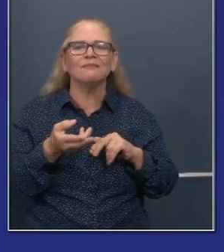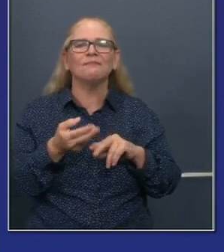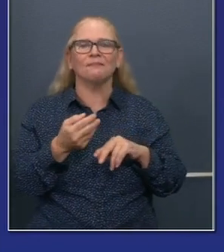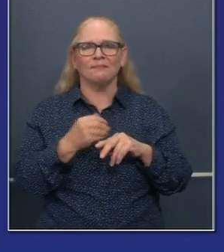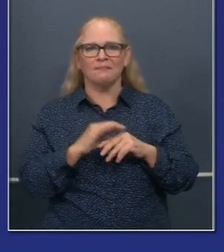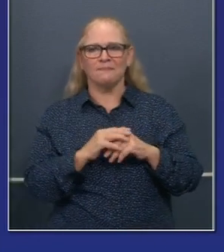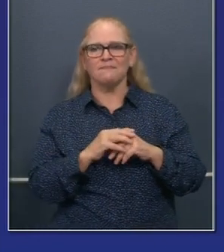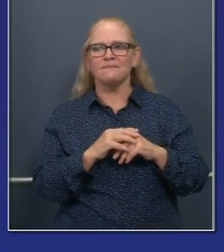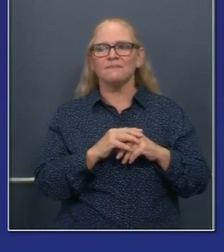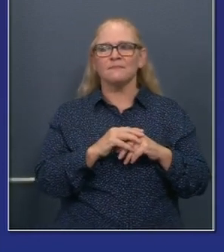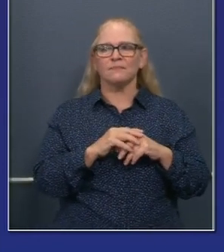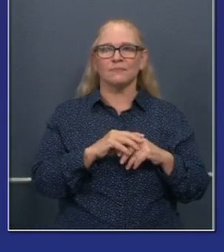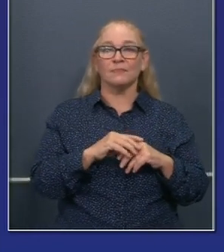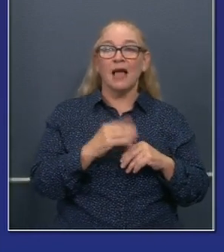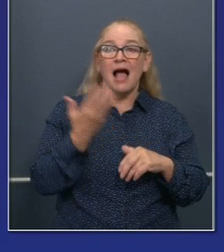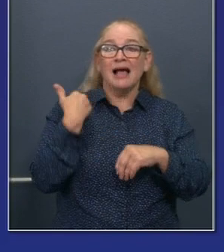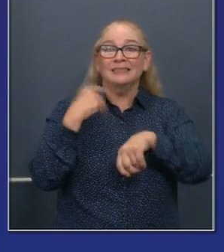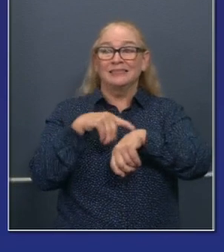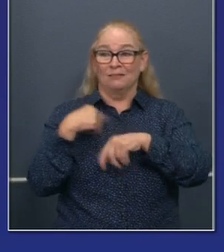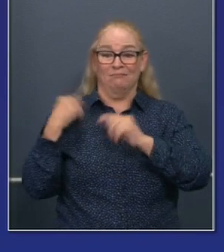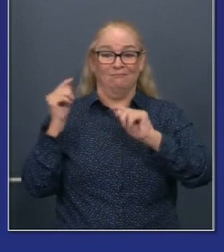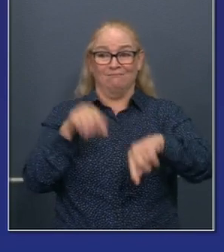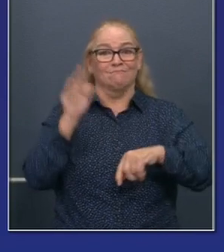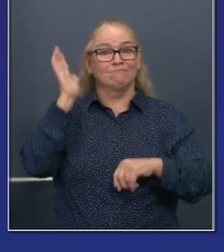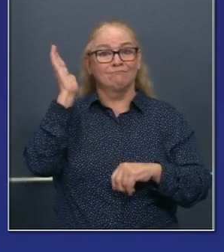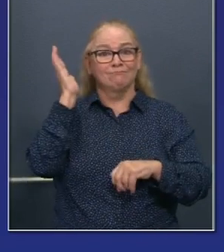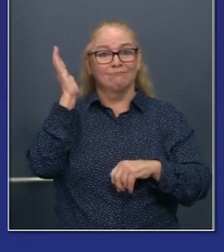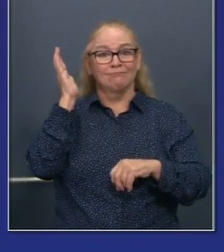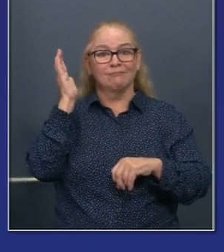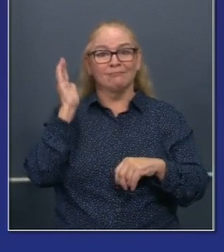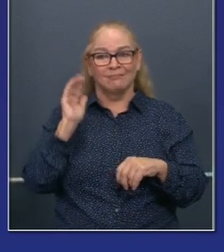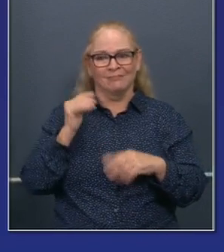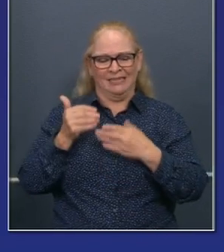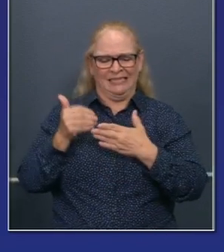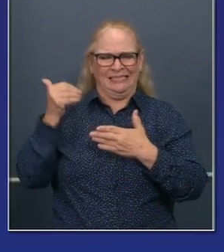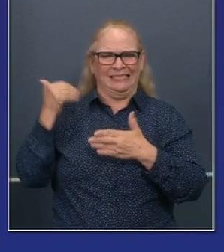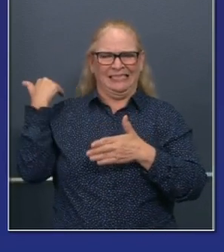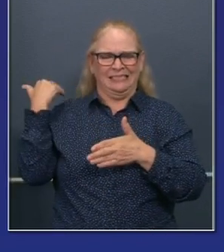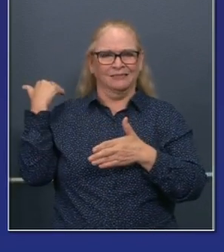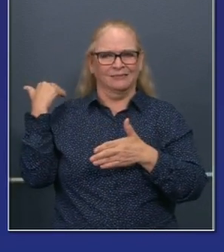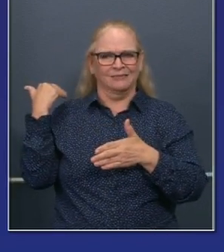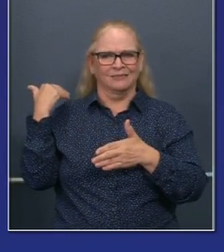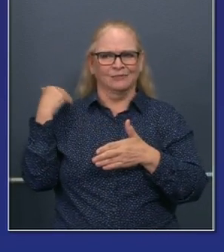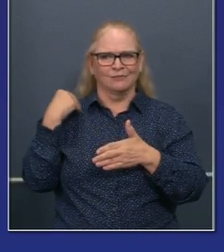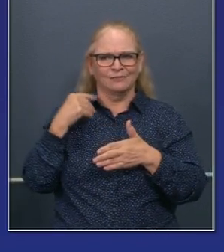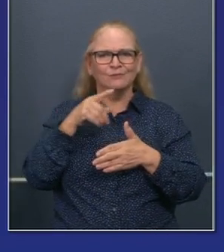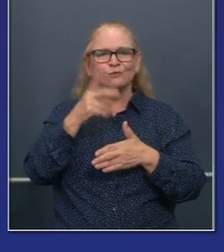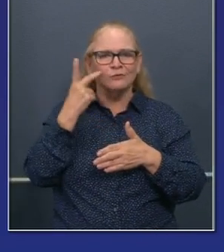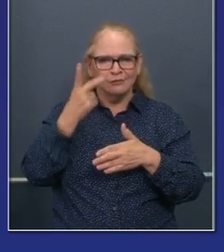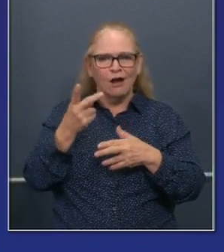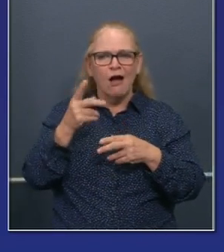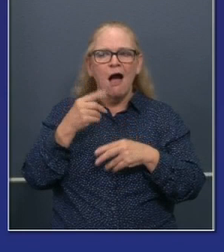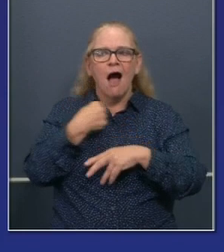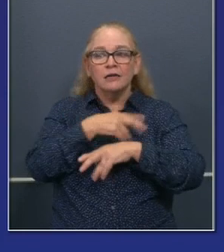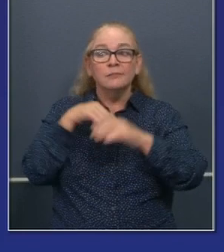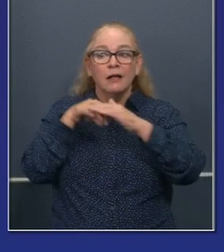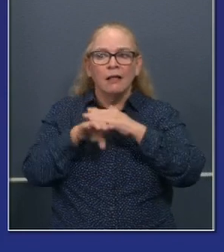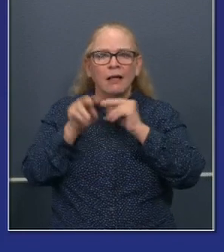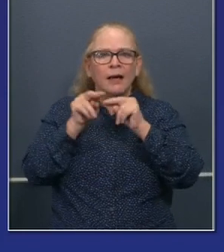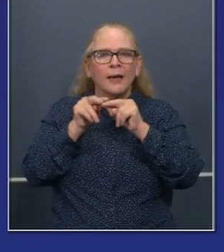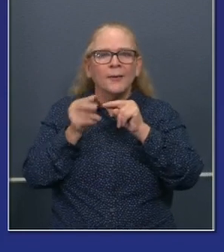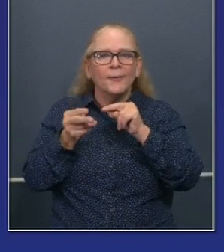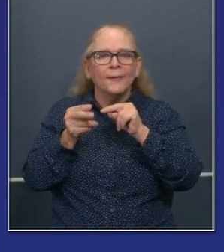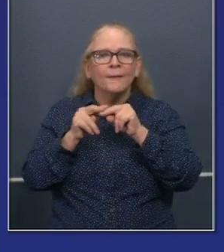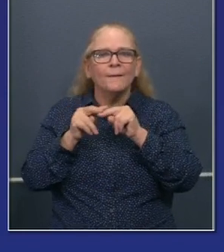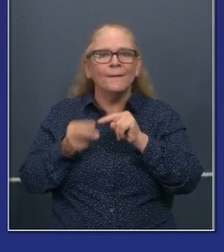presentations that I've made, public presentations, you've seen similar decline in hospitalizations. Uh, after